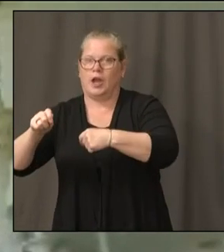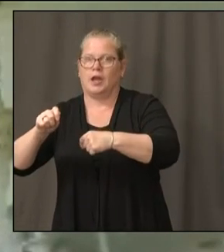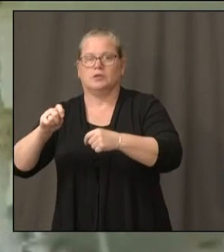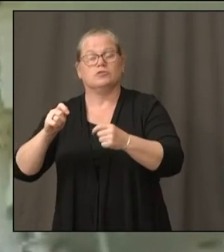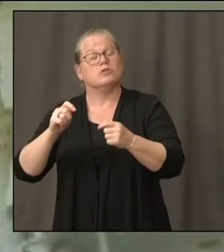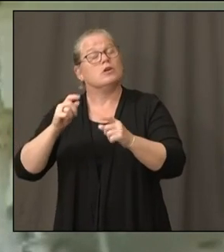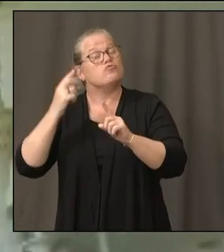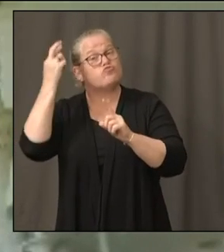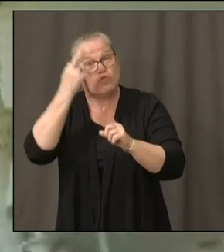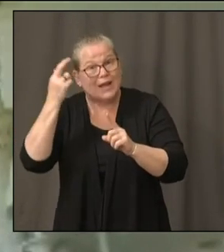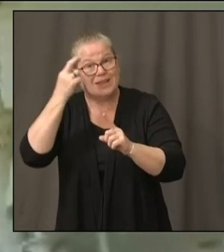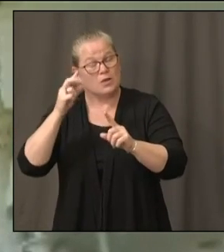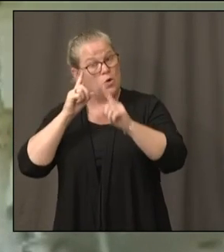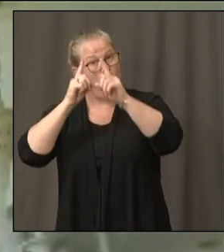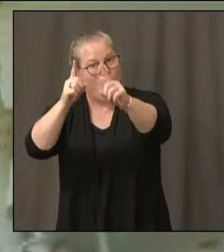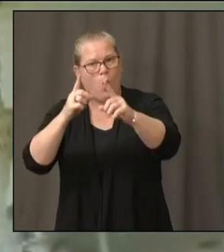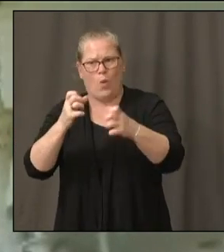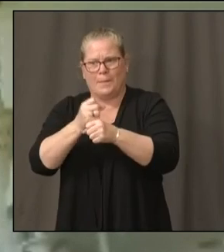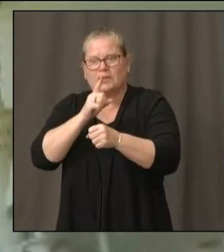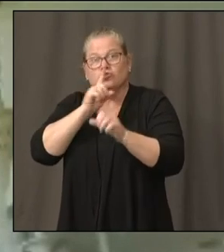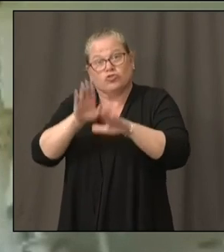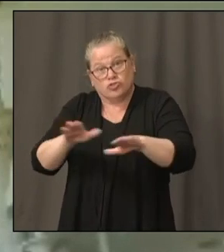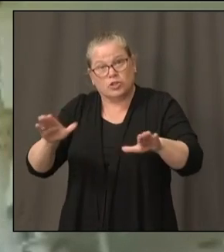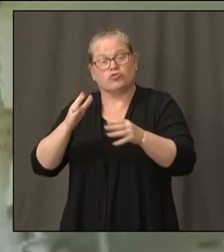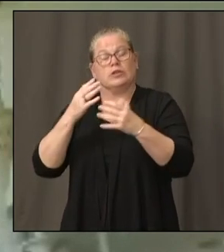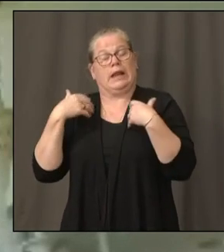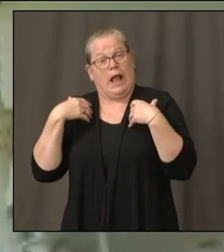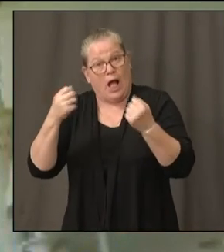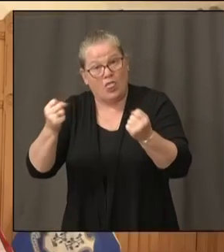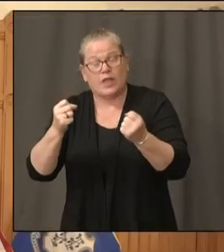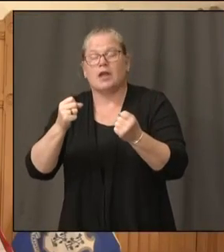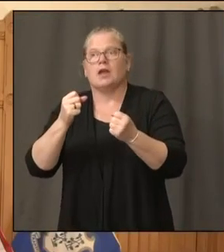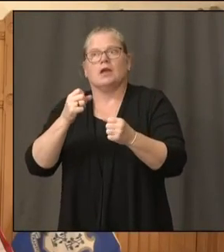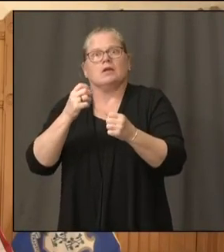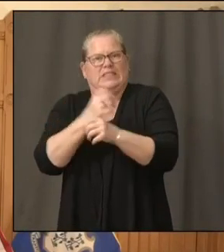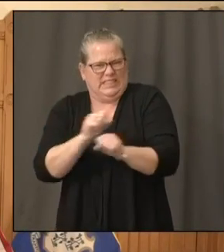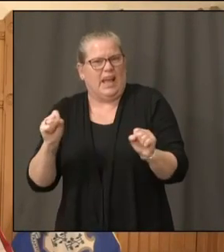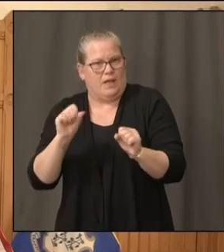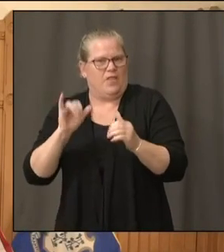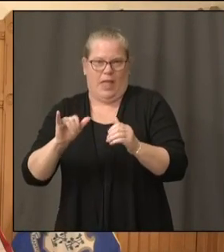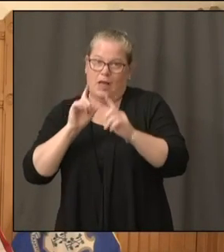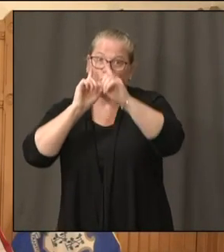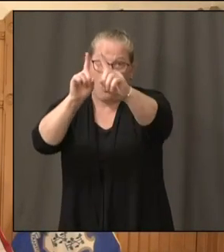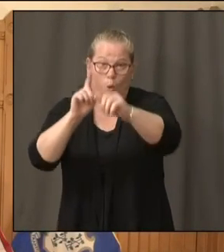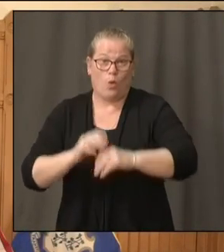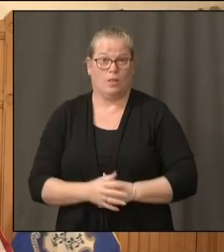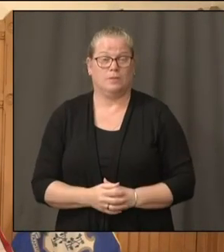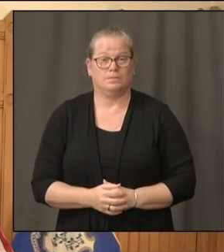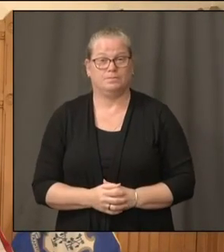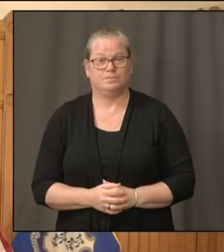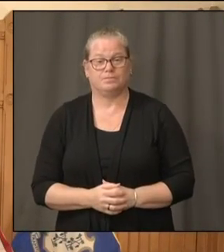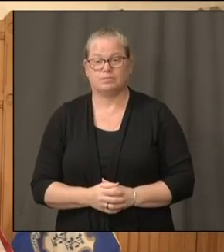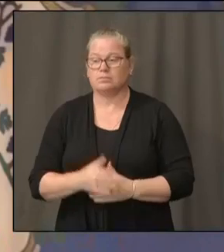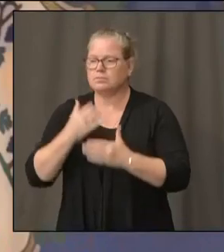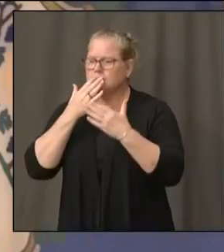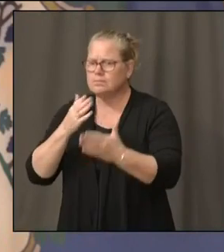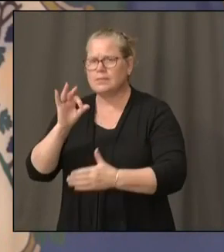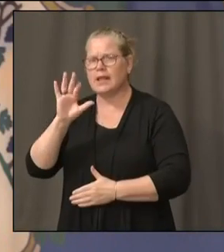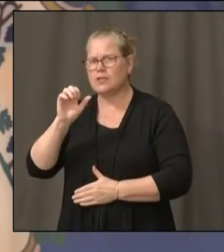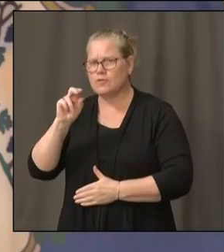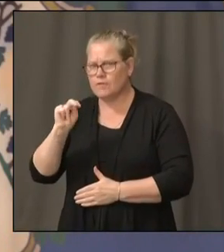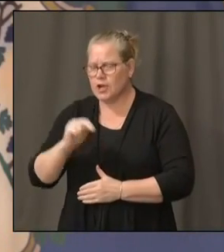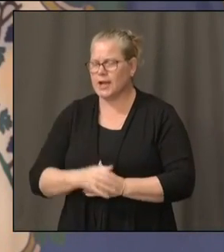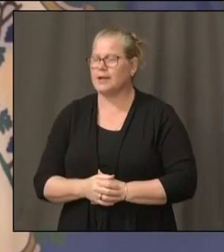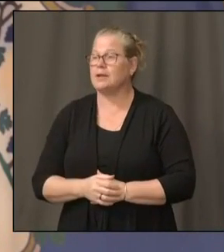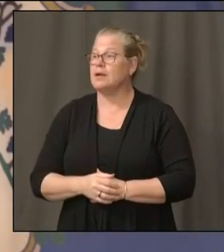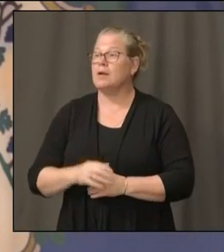to keep them healthy and safe. Well, thank you, Fran. And with that, Max, any questions? And ask some tough ones of Dr. Carter.